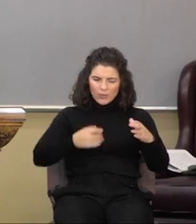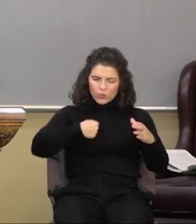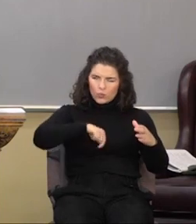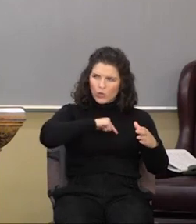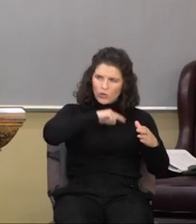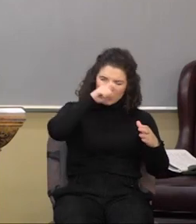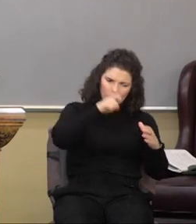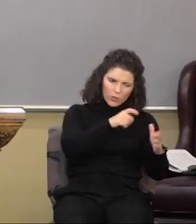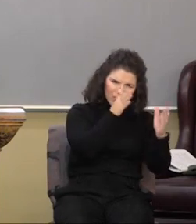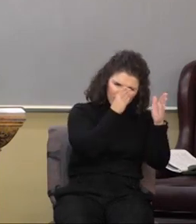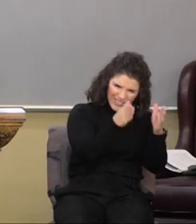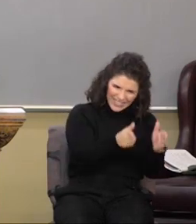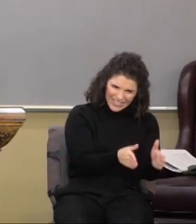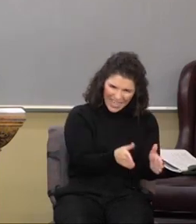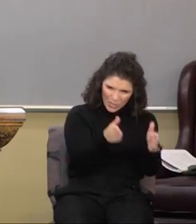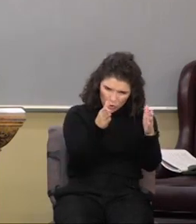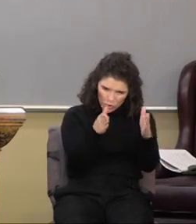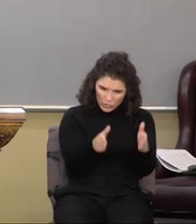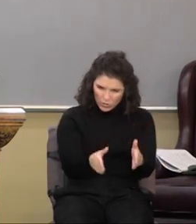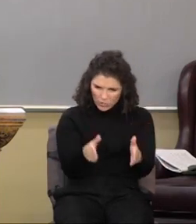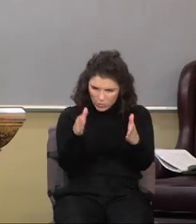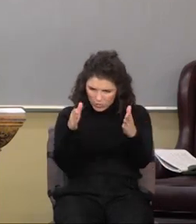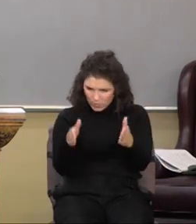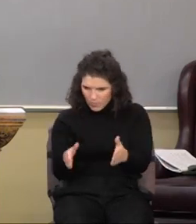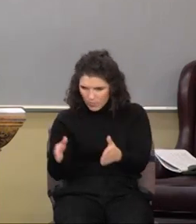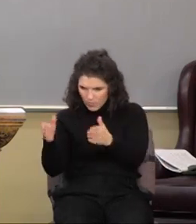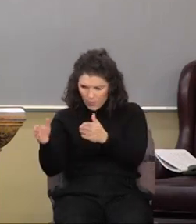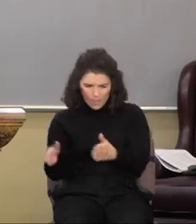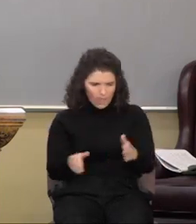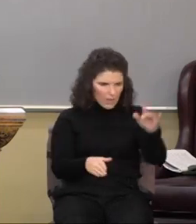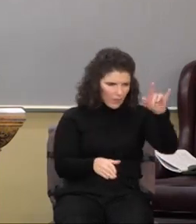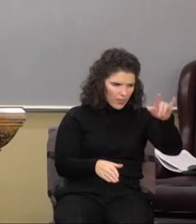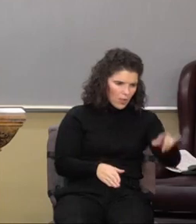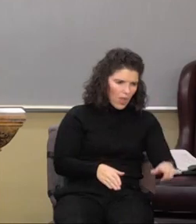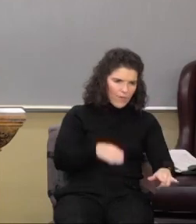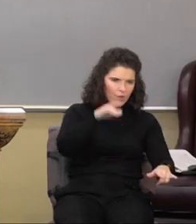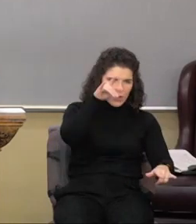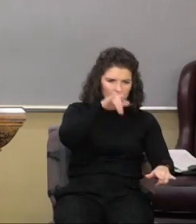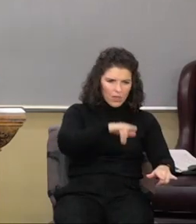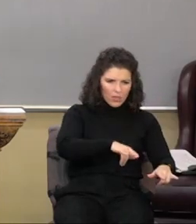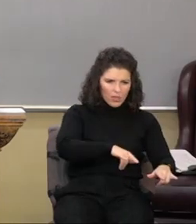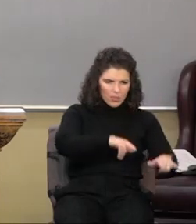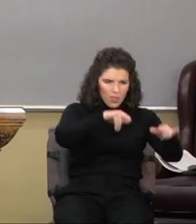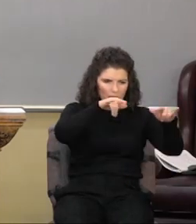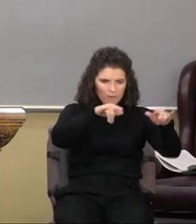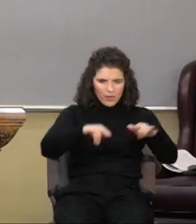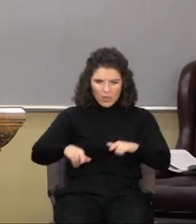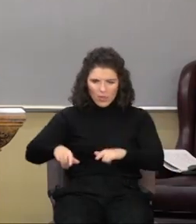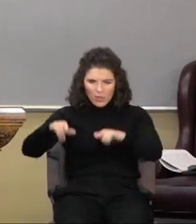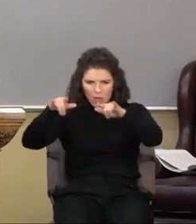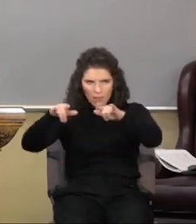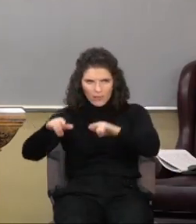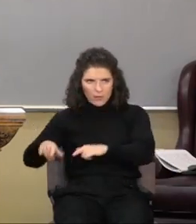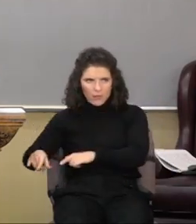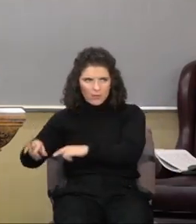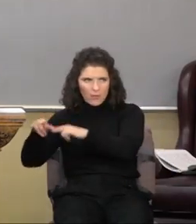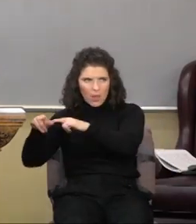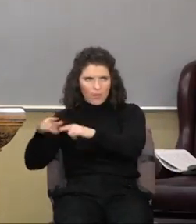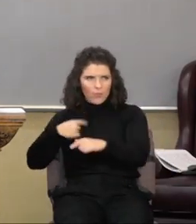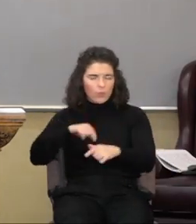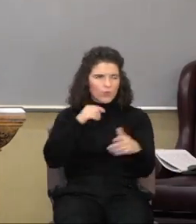supposed to be containers of of love. We're the object of God's love. We